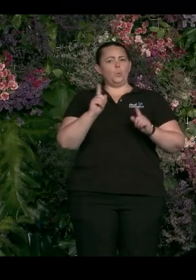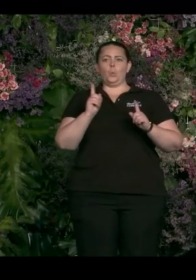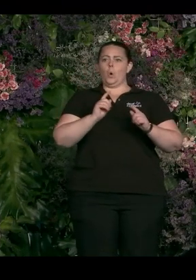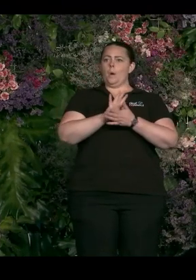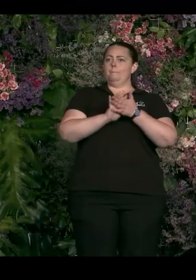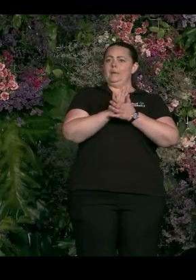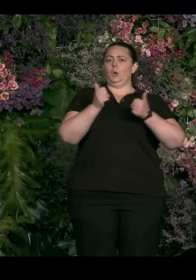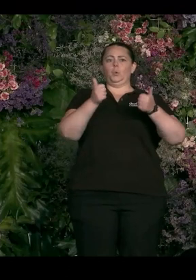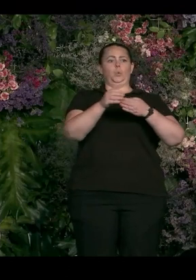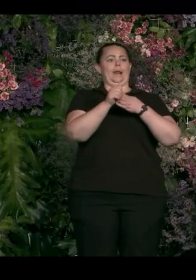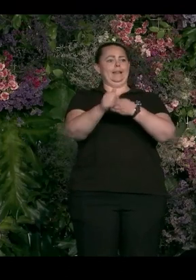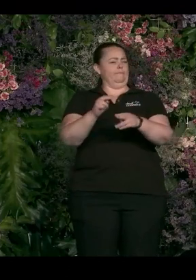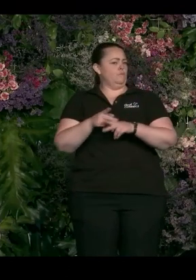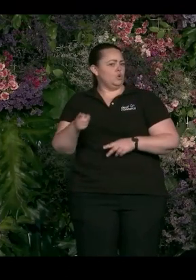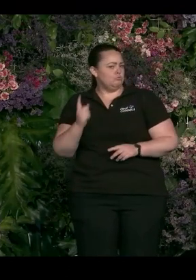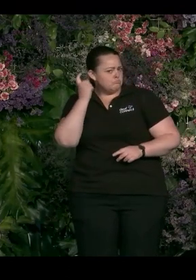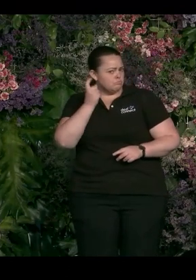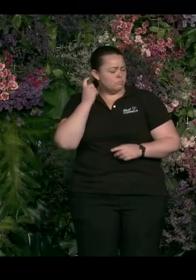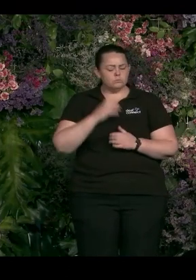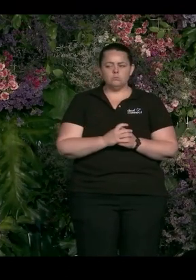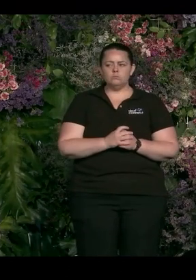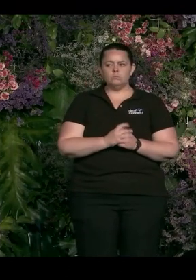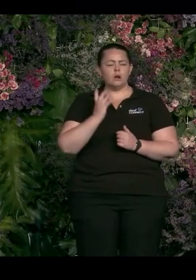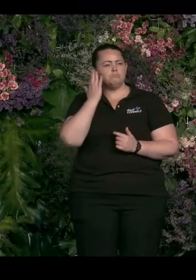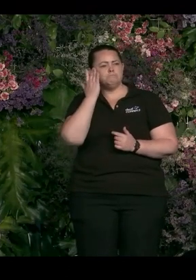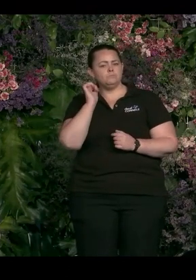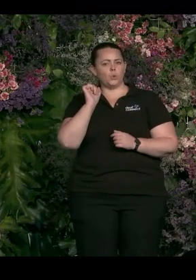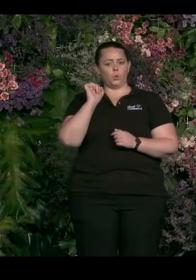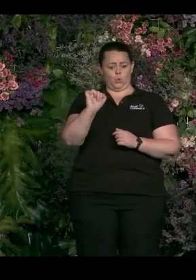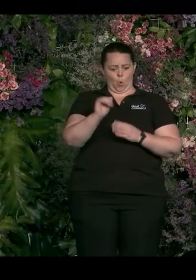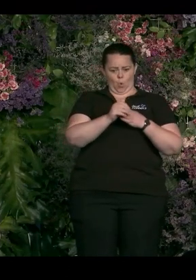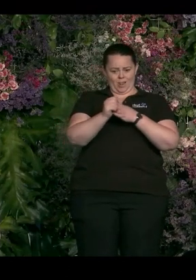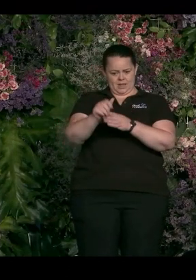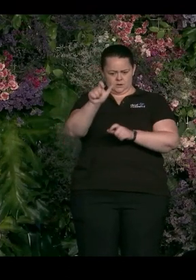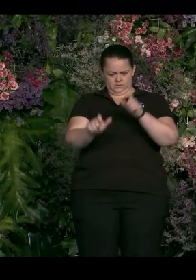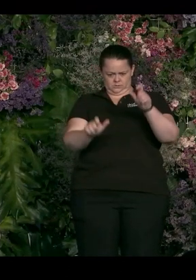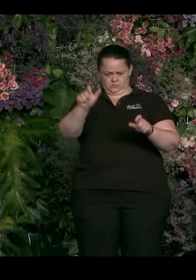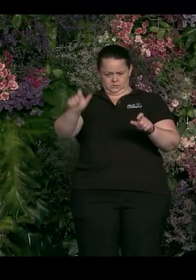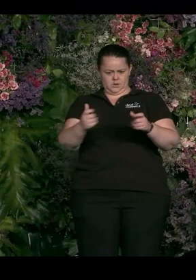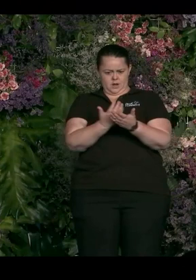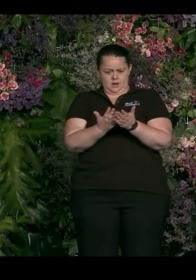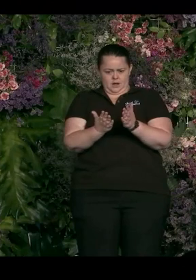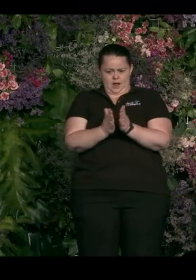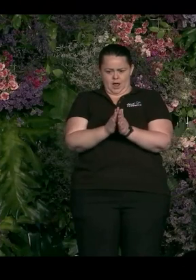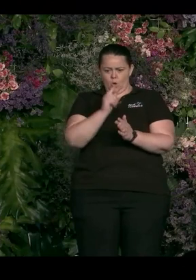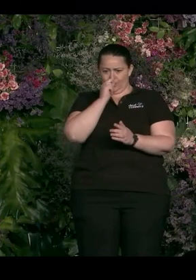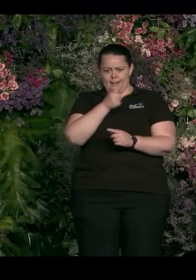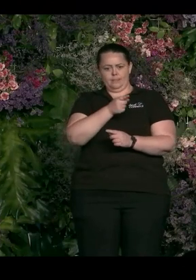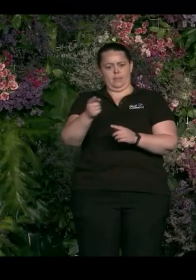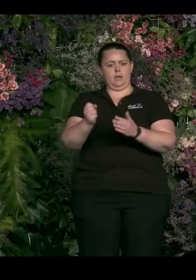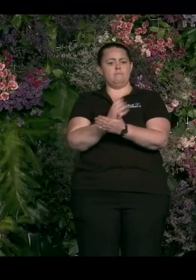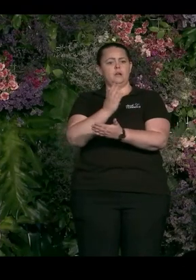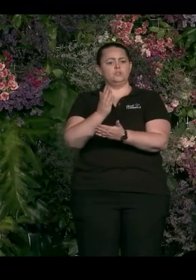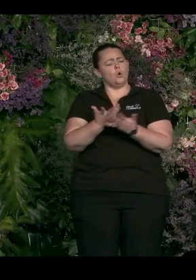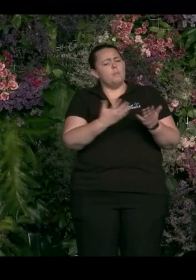leadership and how is, how are your leaders ensuring that despite the fact that you've got policies in